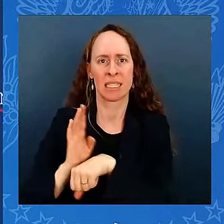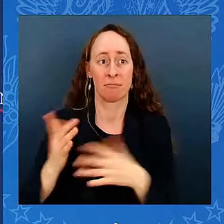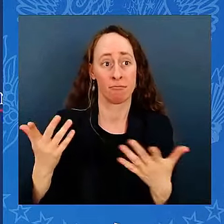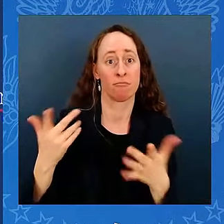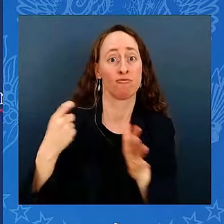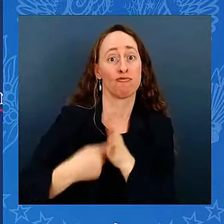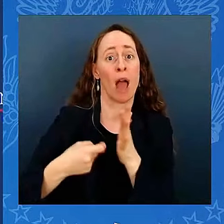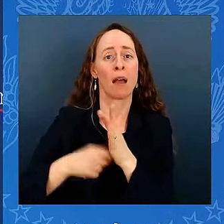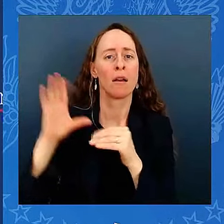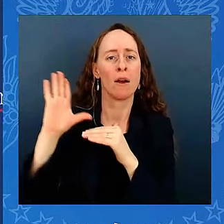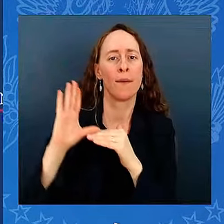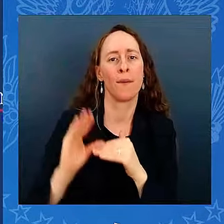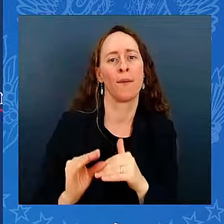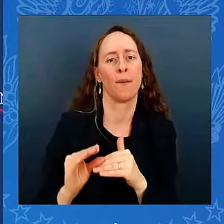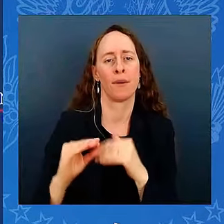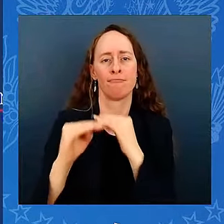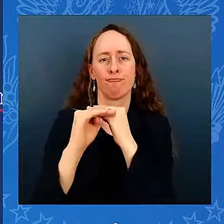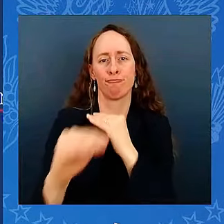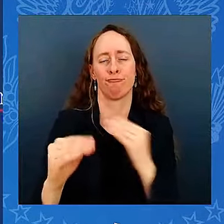economic growth.